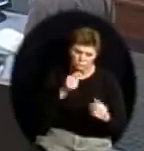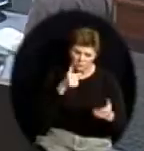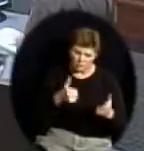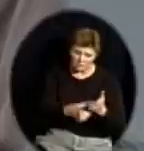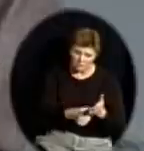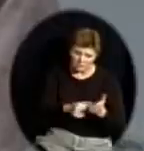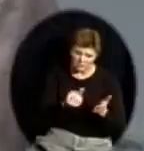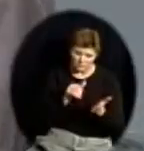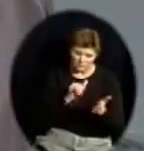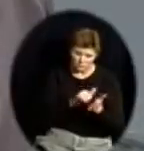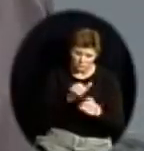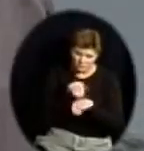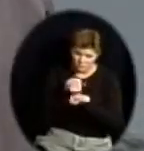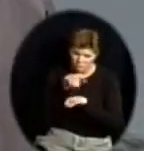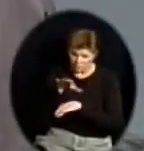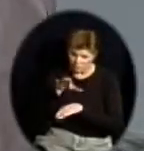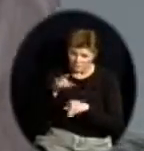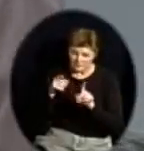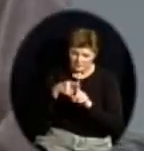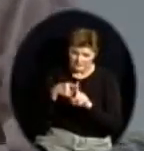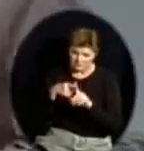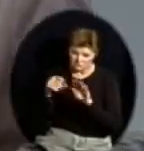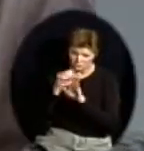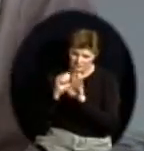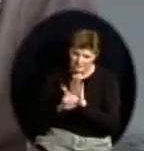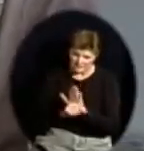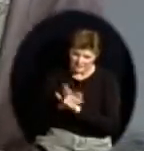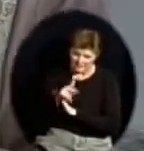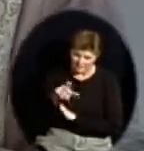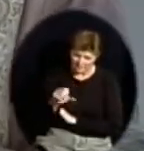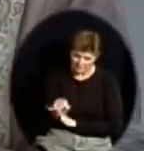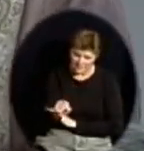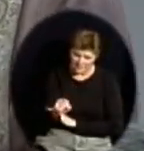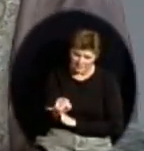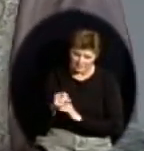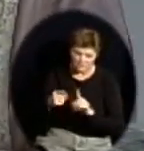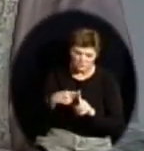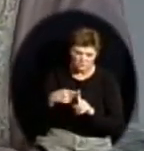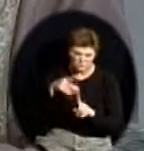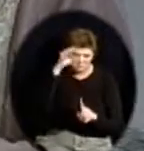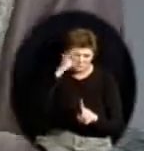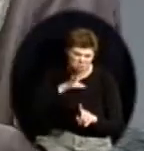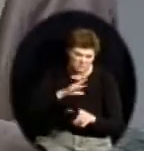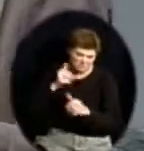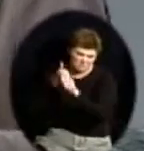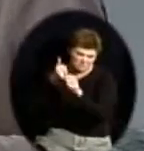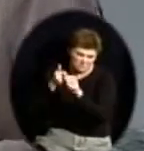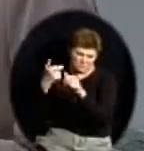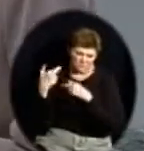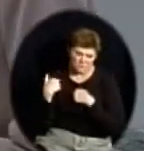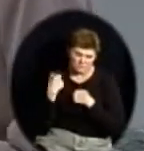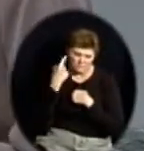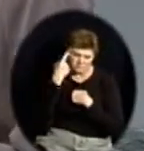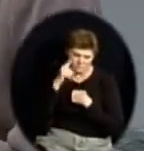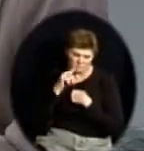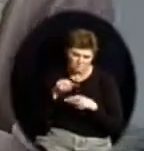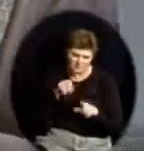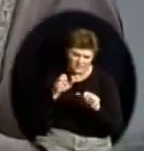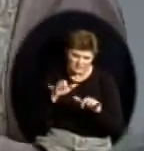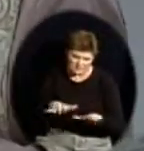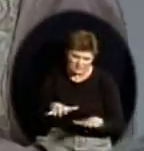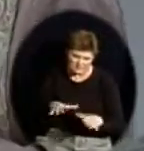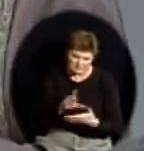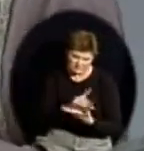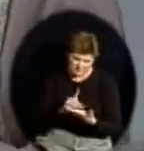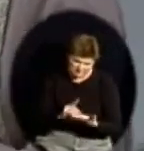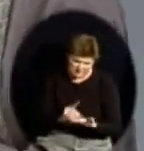Center for Educational Testing in the state of Kansas, and has that contract with the Kansas State Department of Education. And just to kind of summarize as you kind of